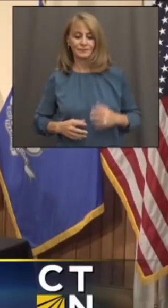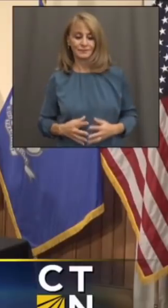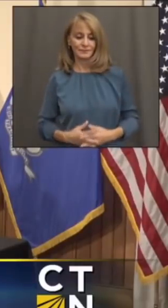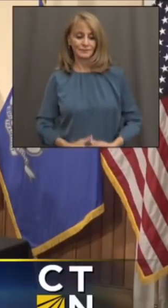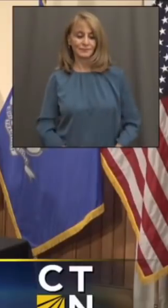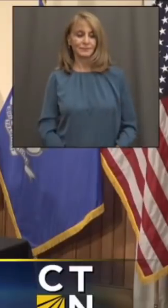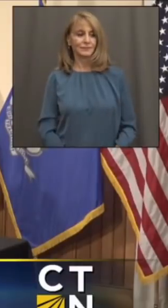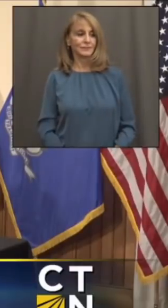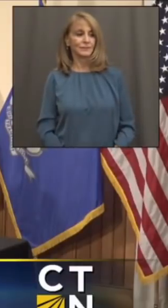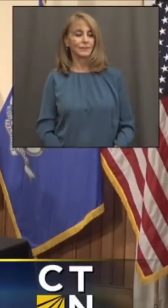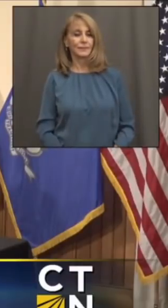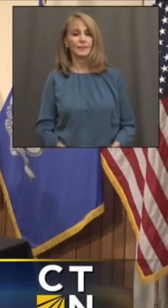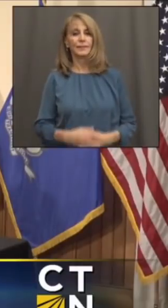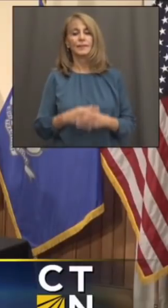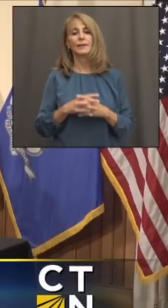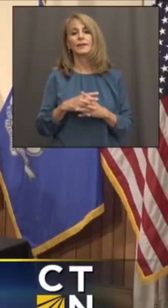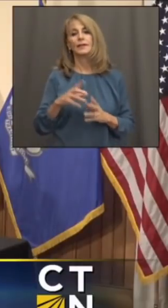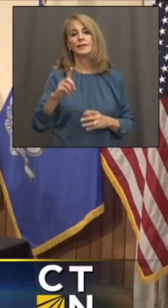Thank you